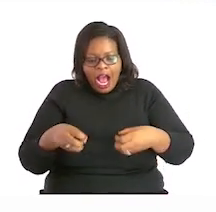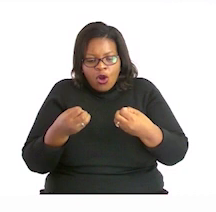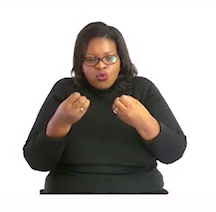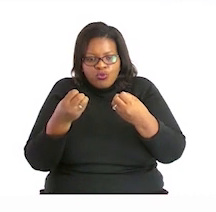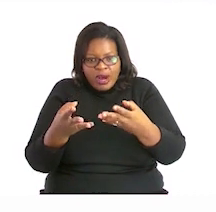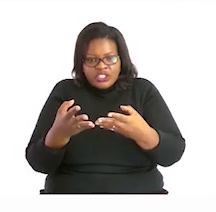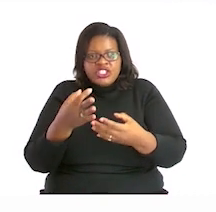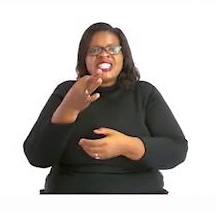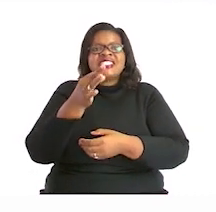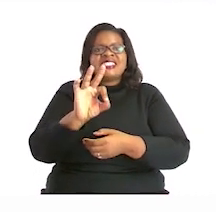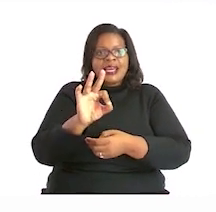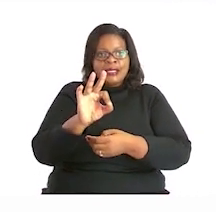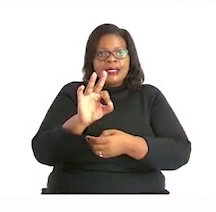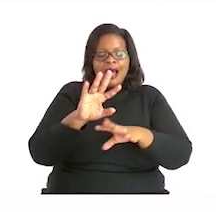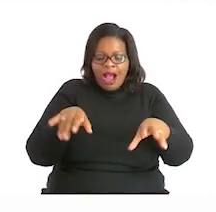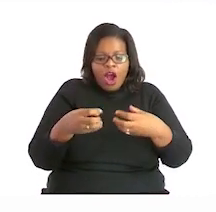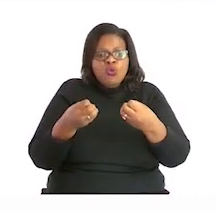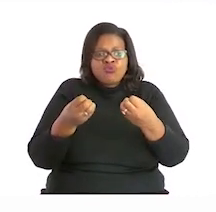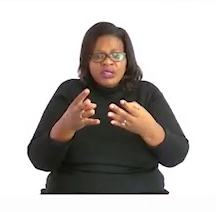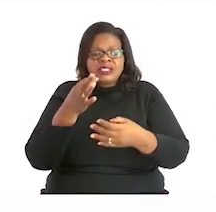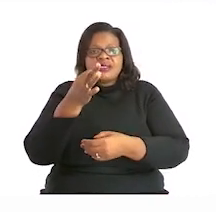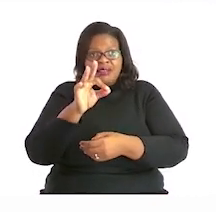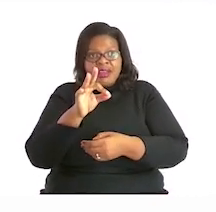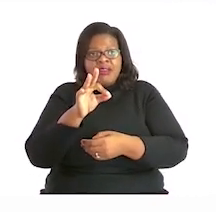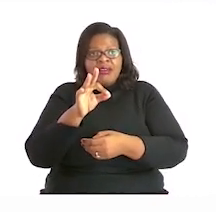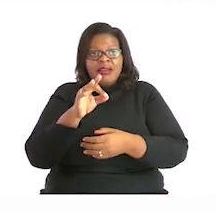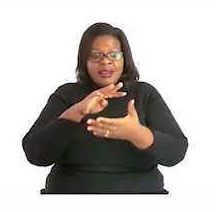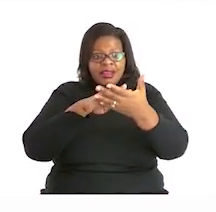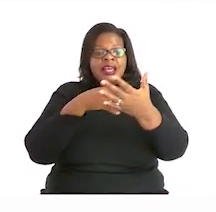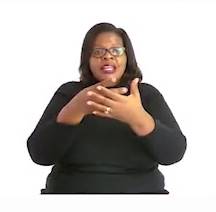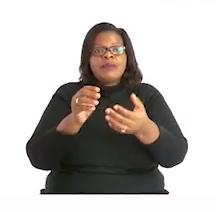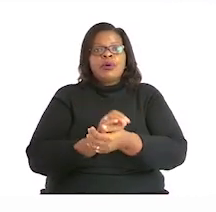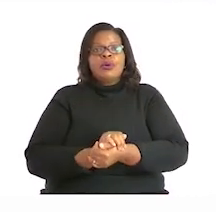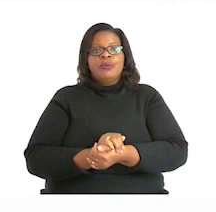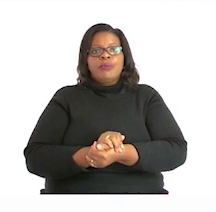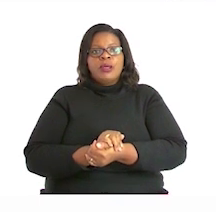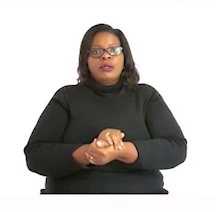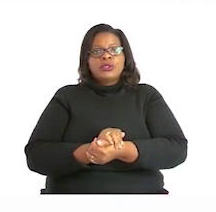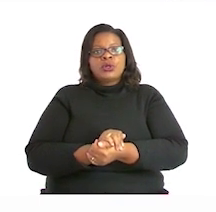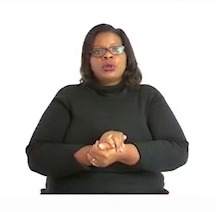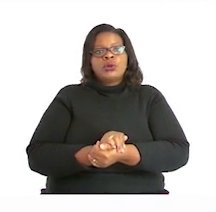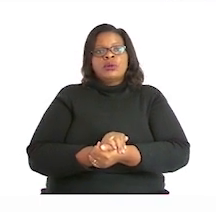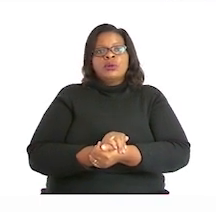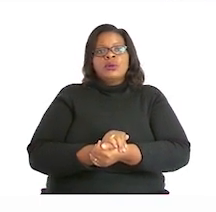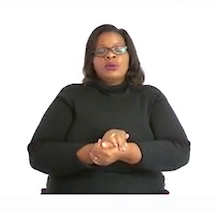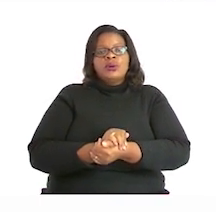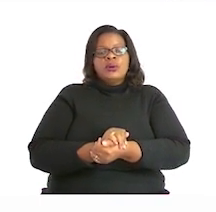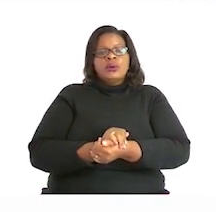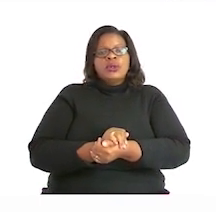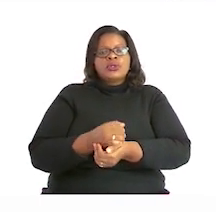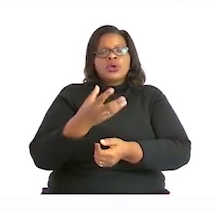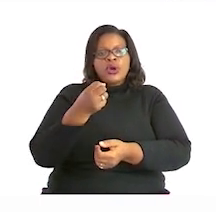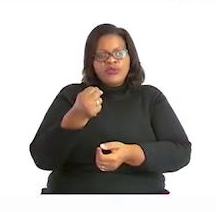is that nine worth. And we get it from the place value. We know the place value is a ten thousand. We take the ten